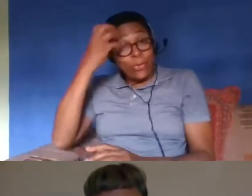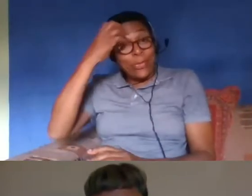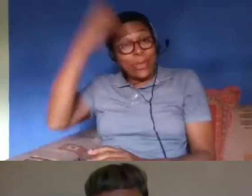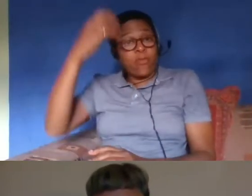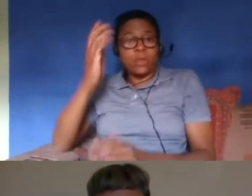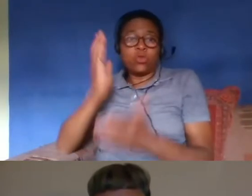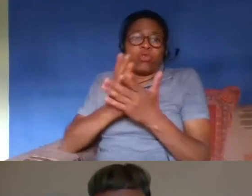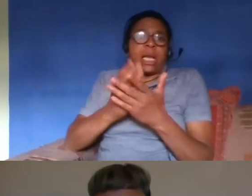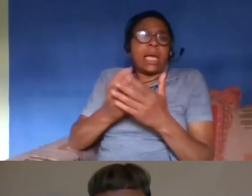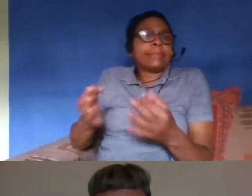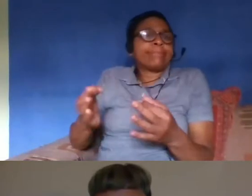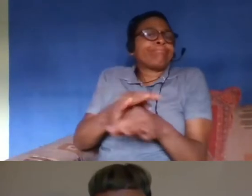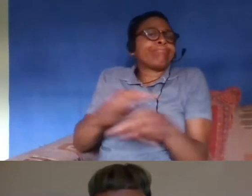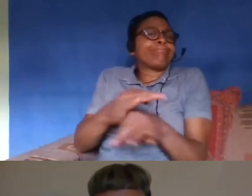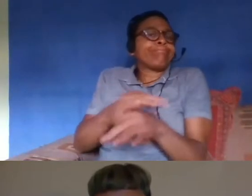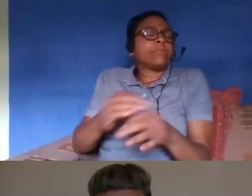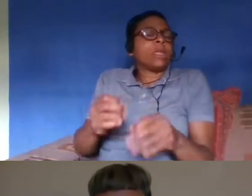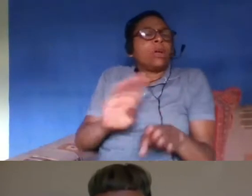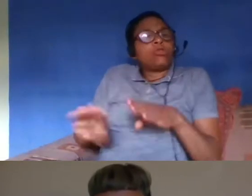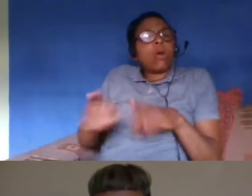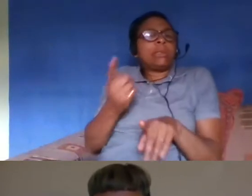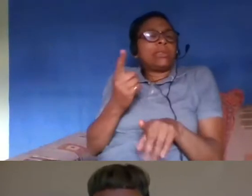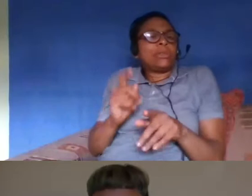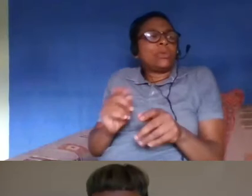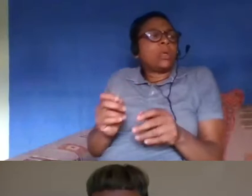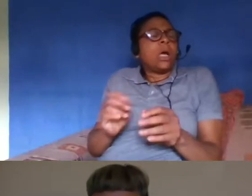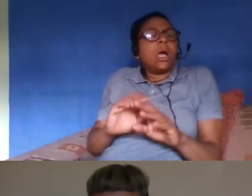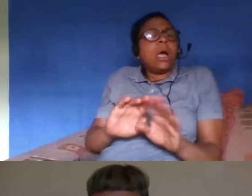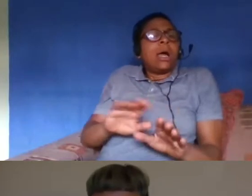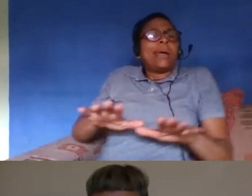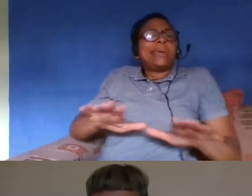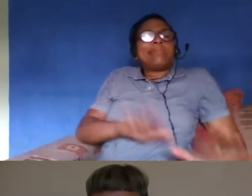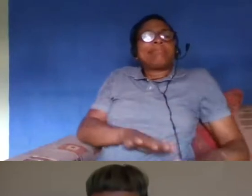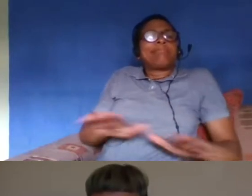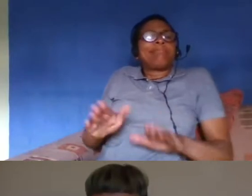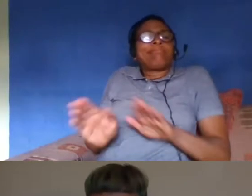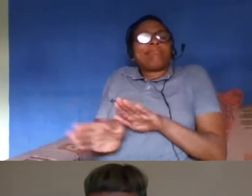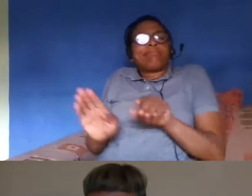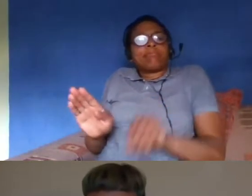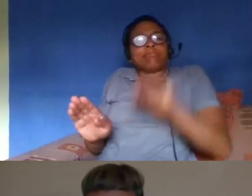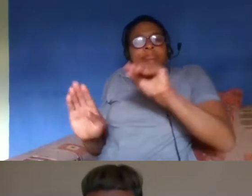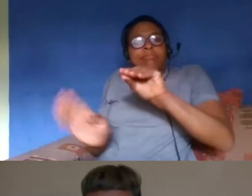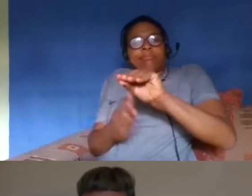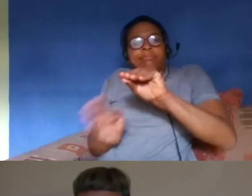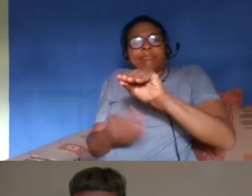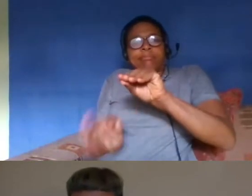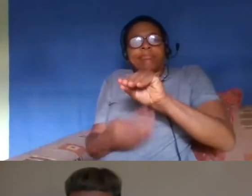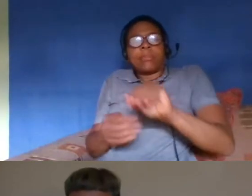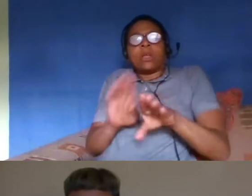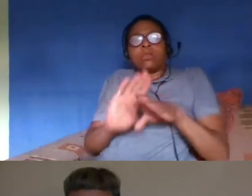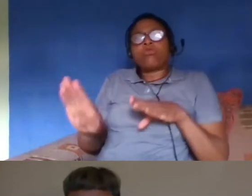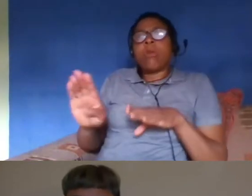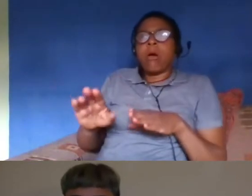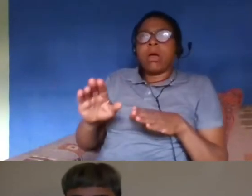little as possible in as informal as possible a way as as they can i think in order to make it